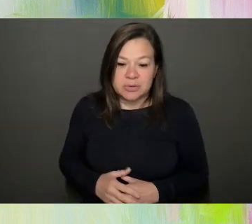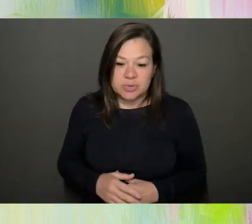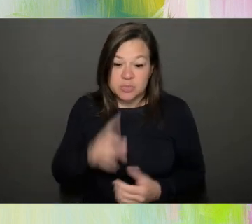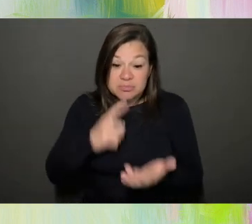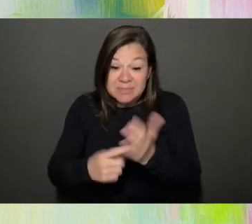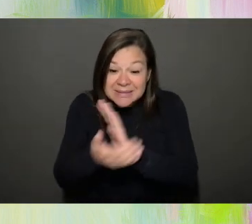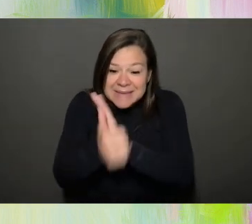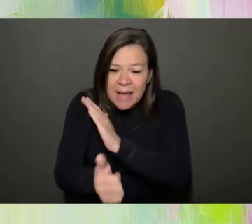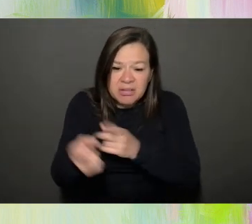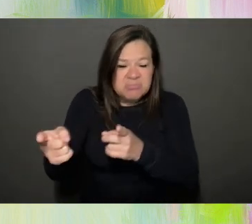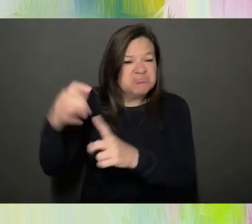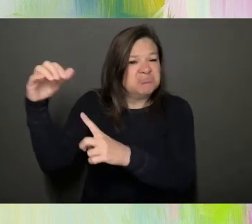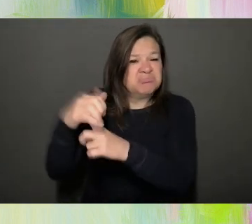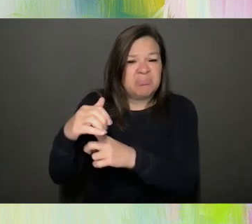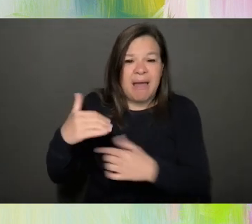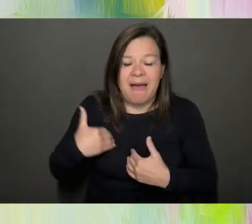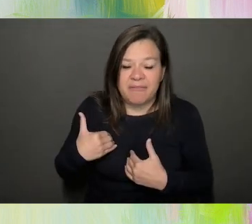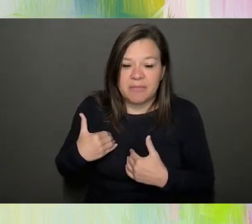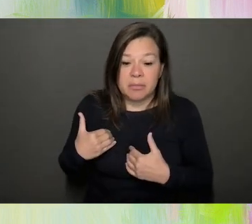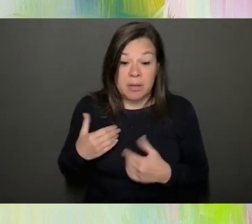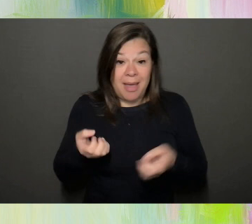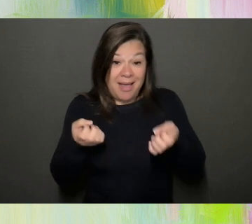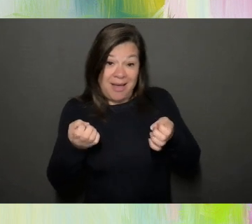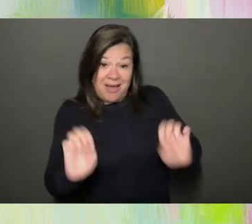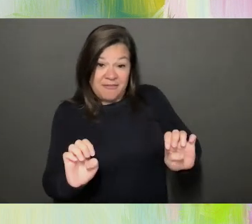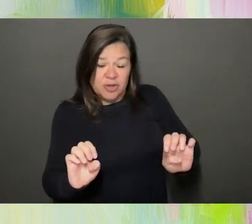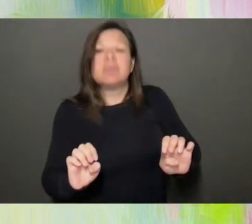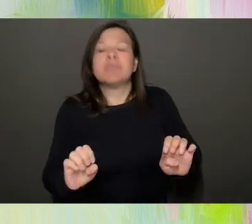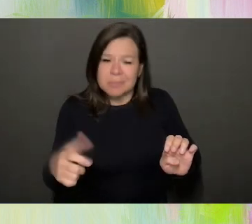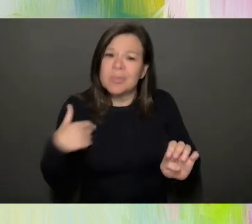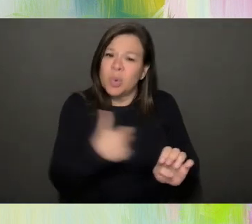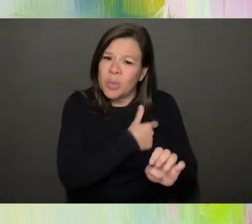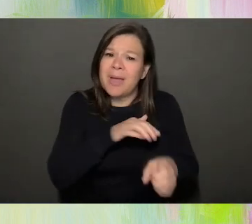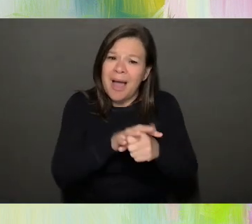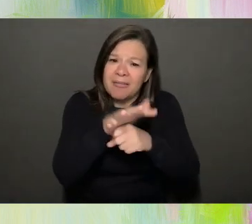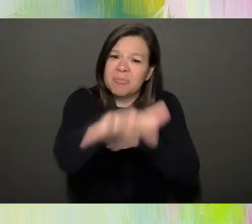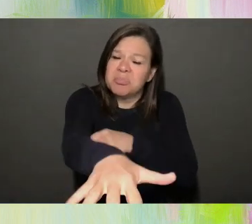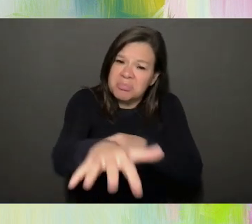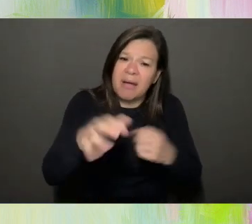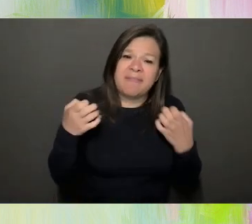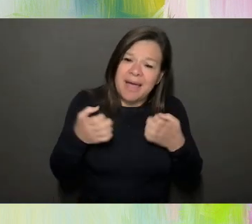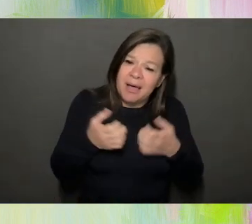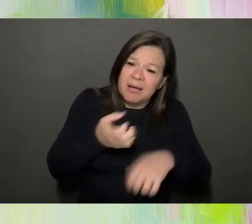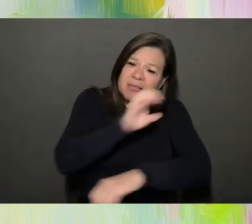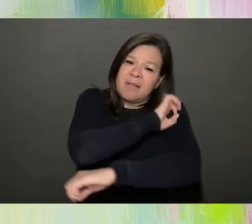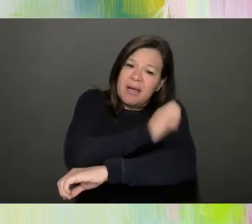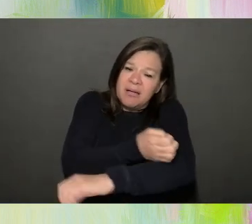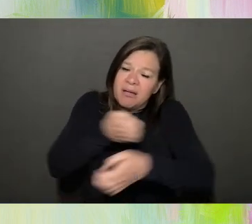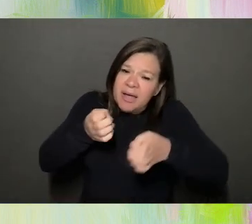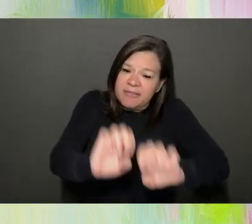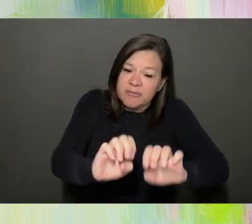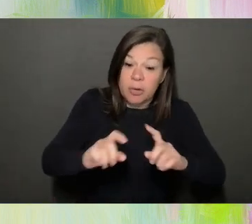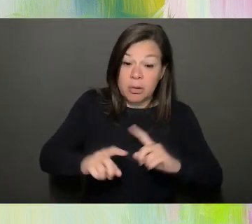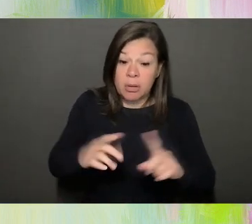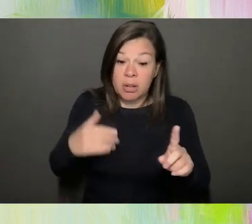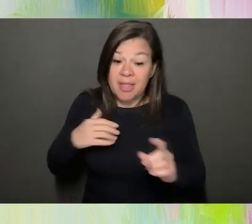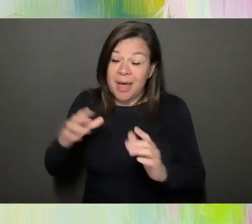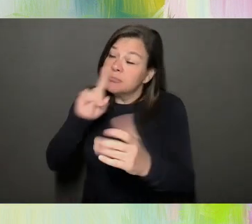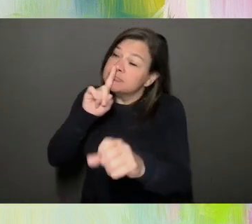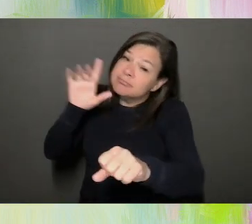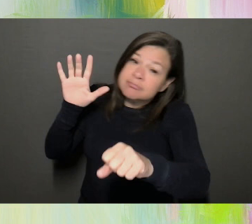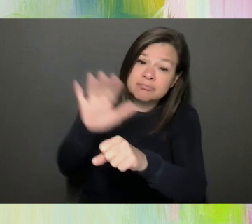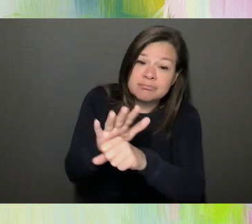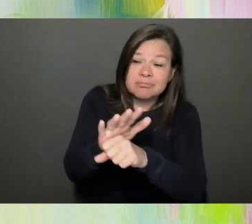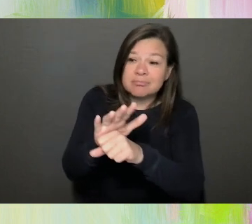it. When we talk about efforts, we also have a surplus of that. All that dedication that we put into everything